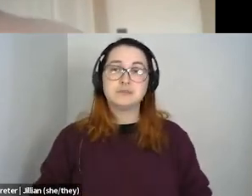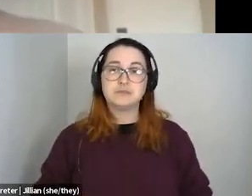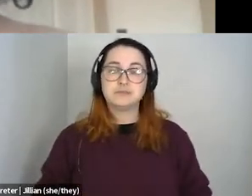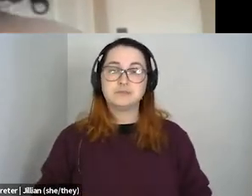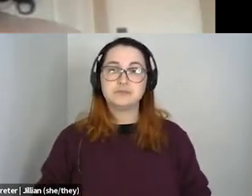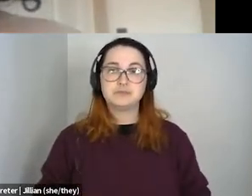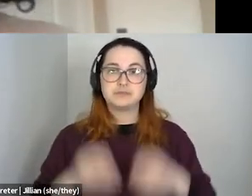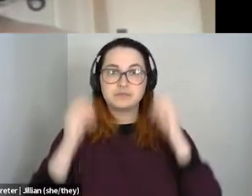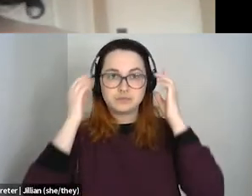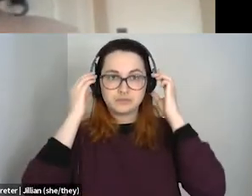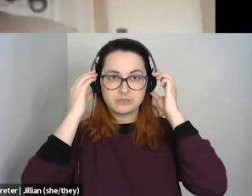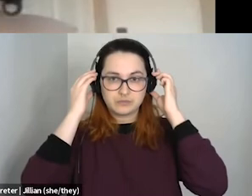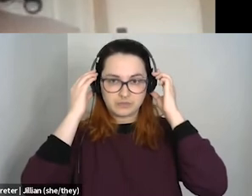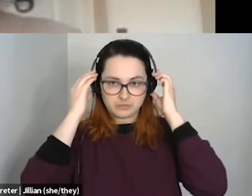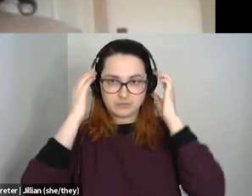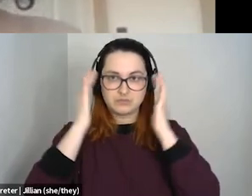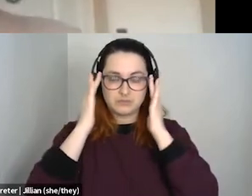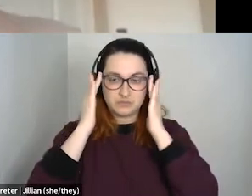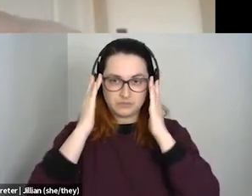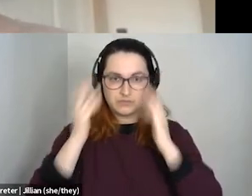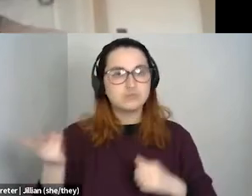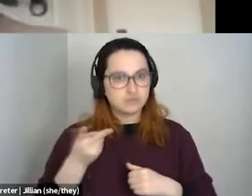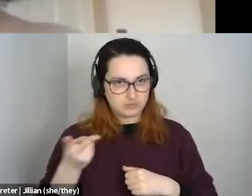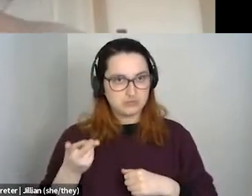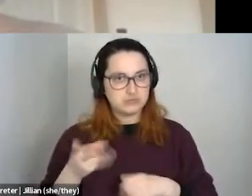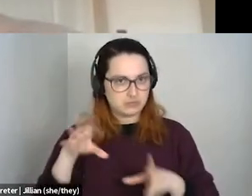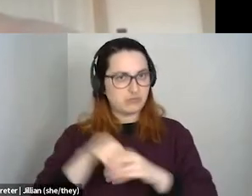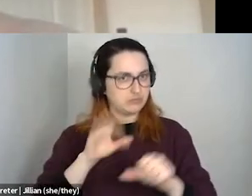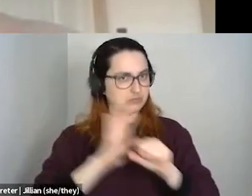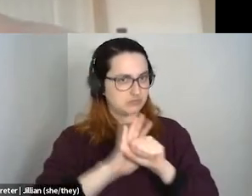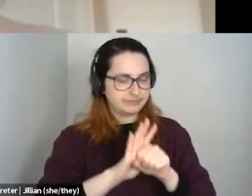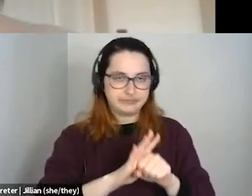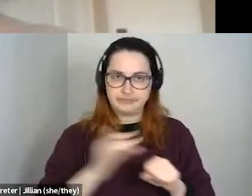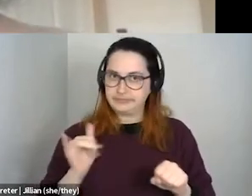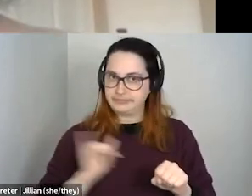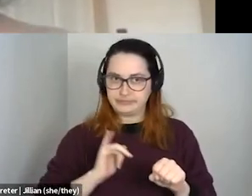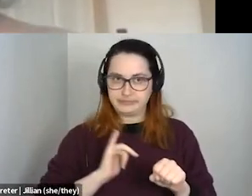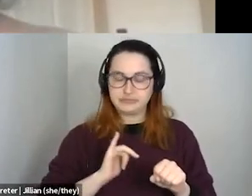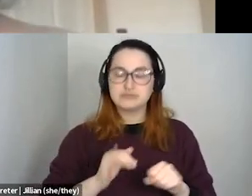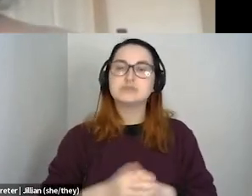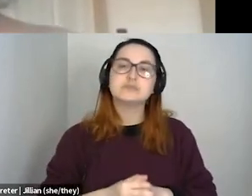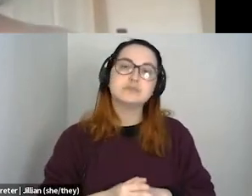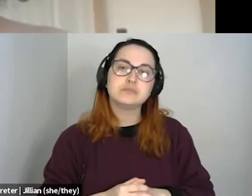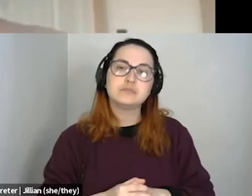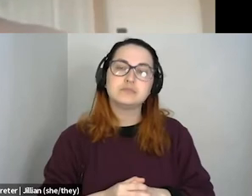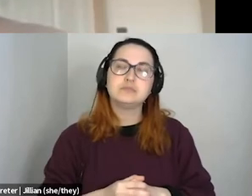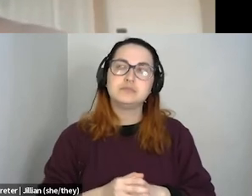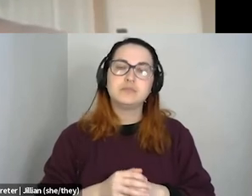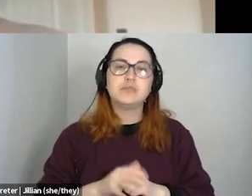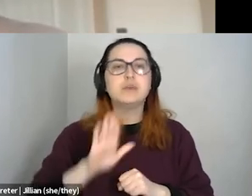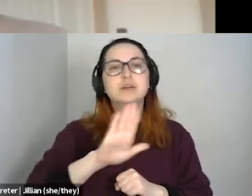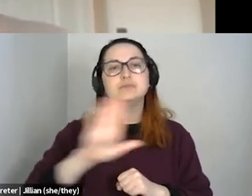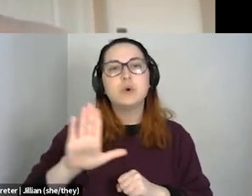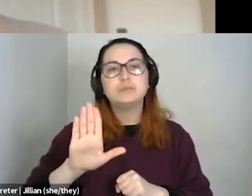so you both are like into activism as am I, um, but like, what are the tips,